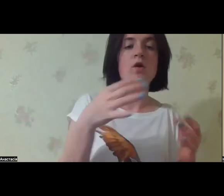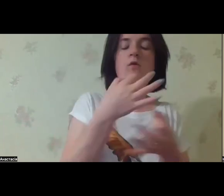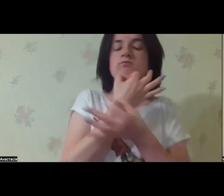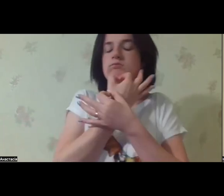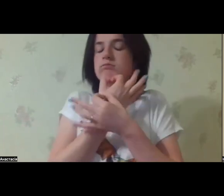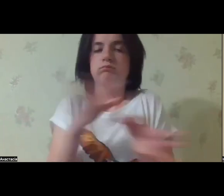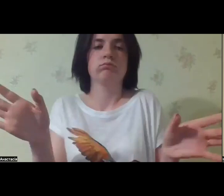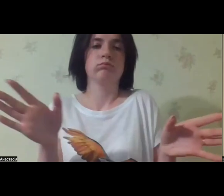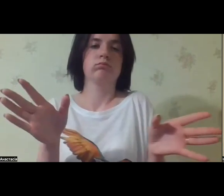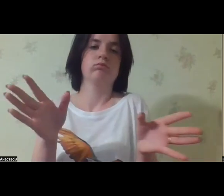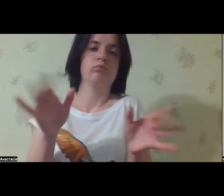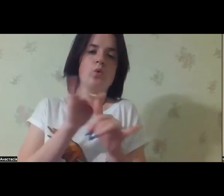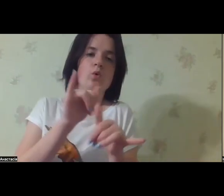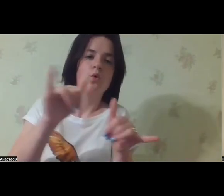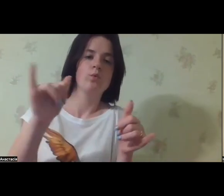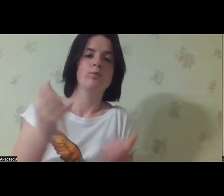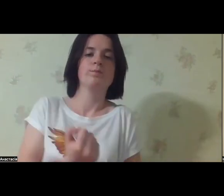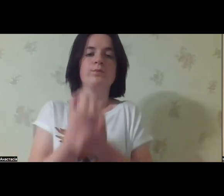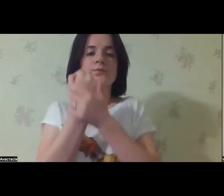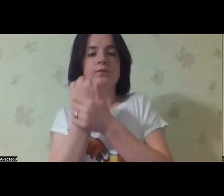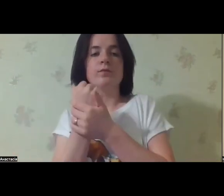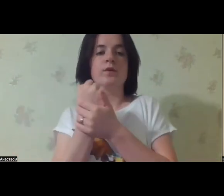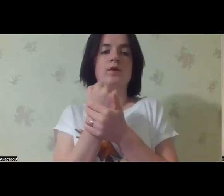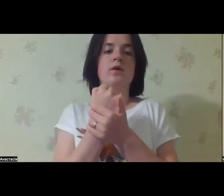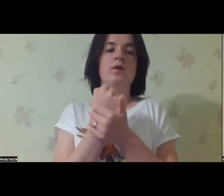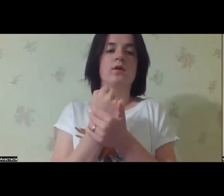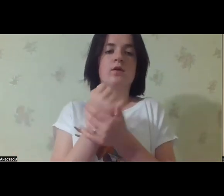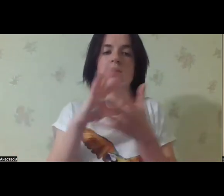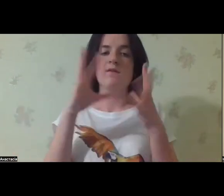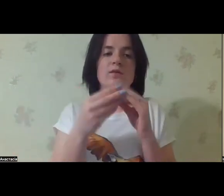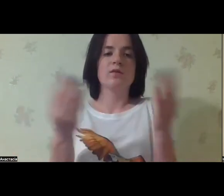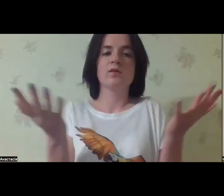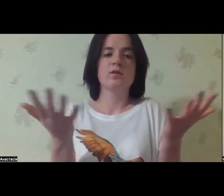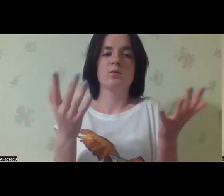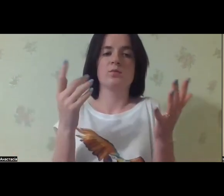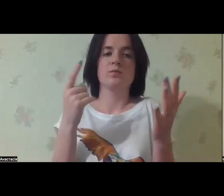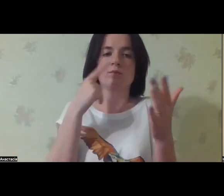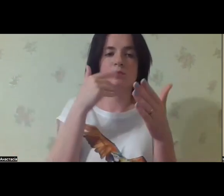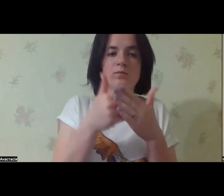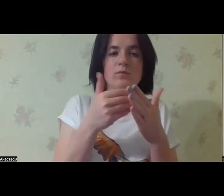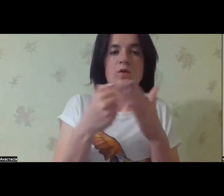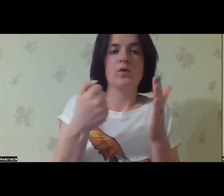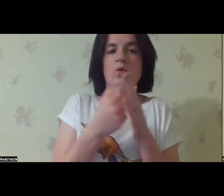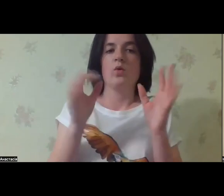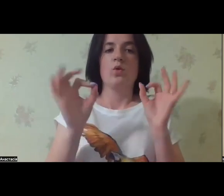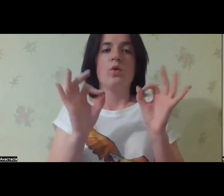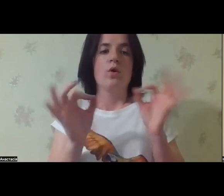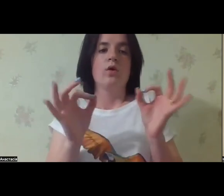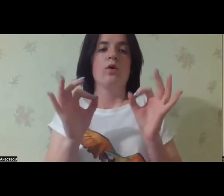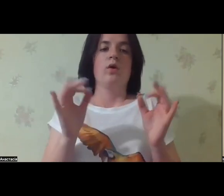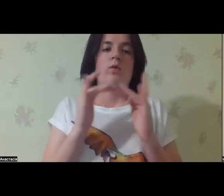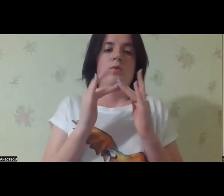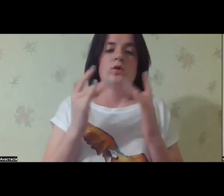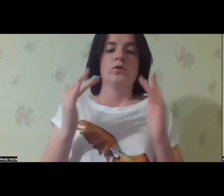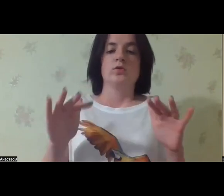children end up in the institution, but there is no education, there is no development, there is no support, there is nothing like